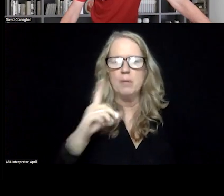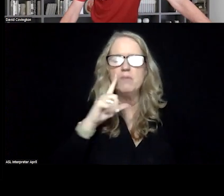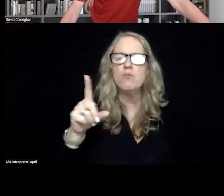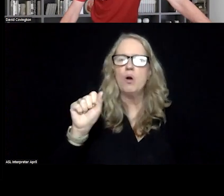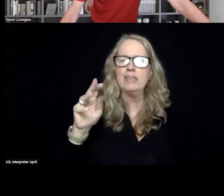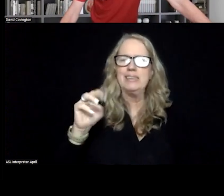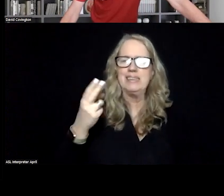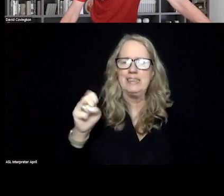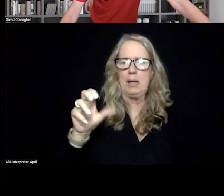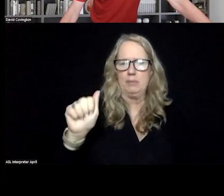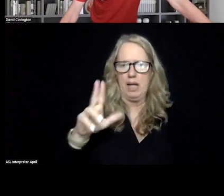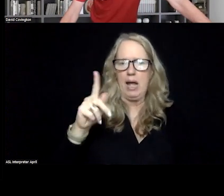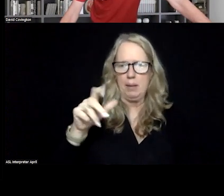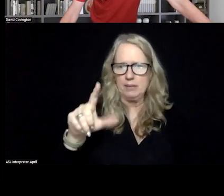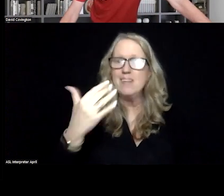Thanks for joining us.